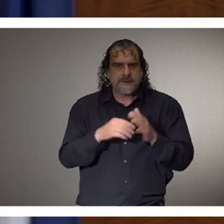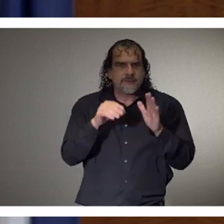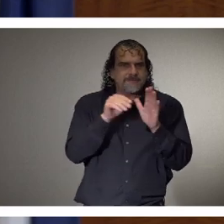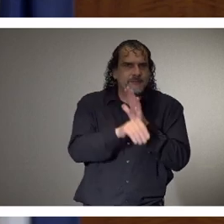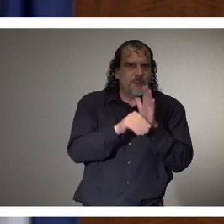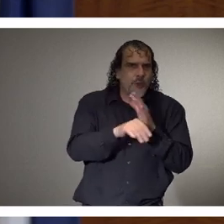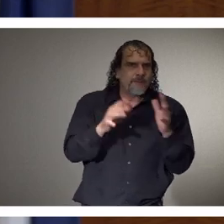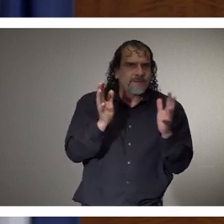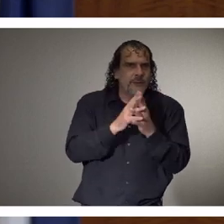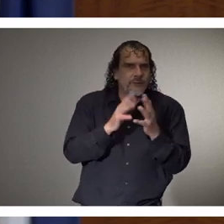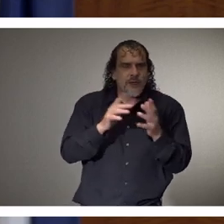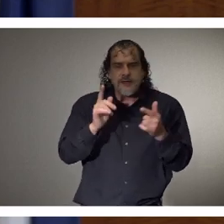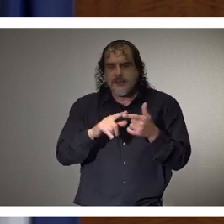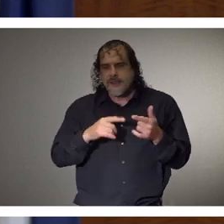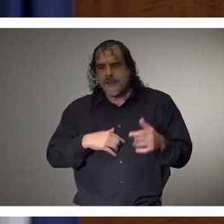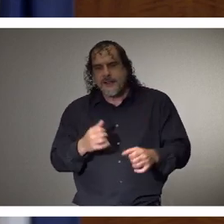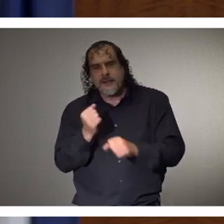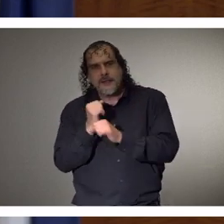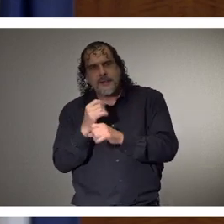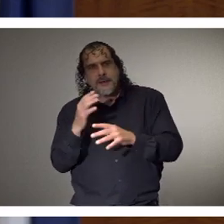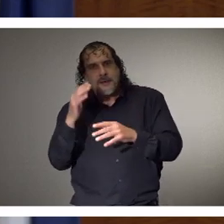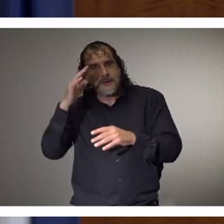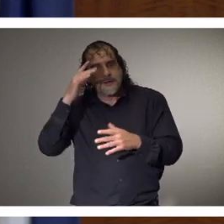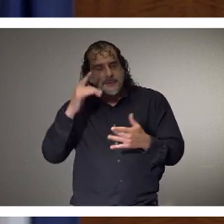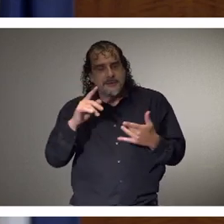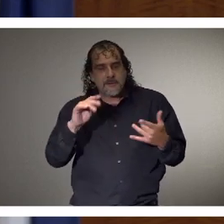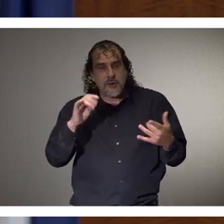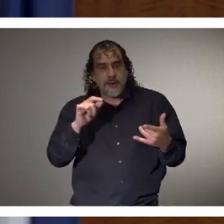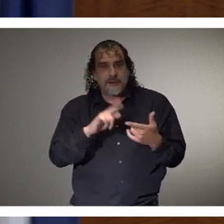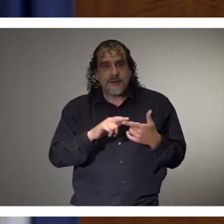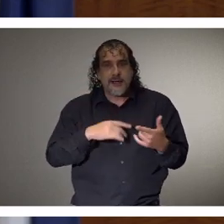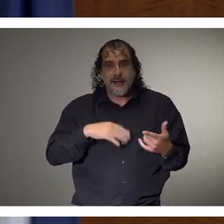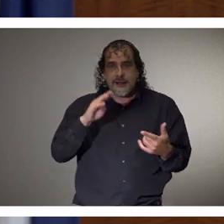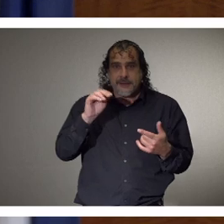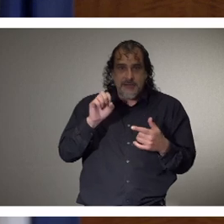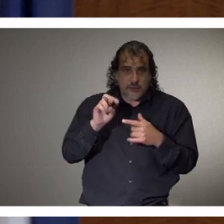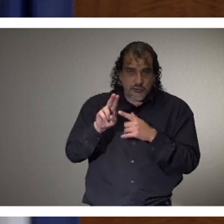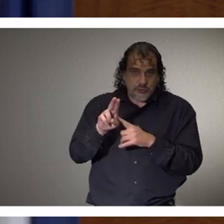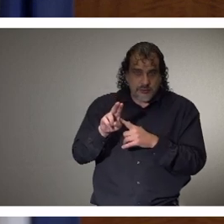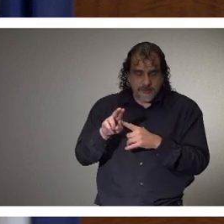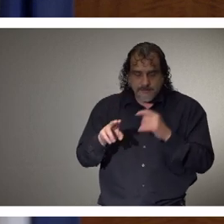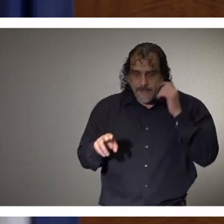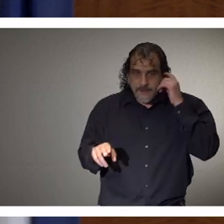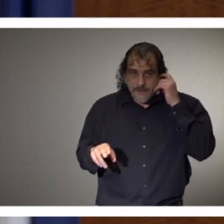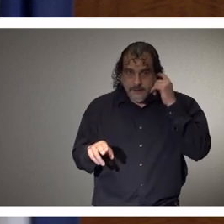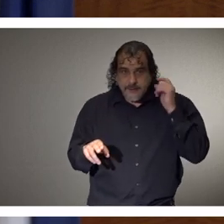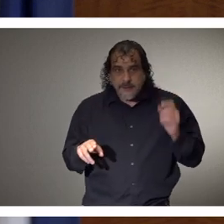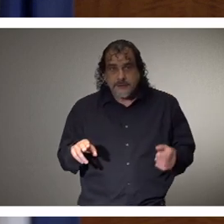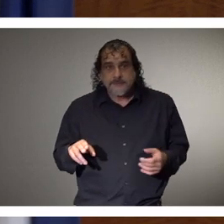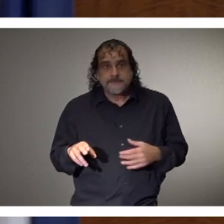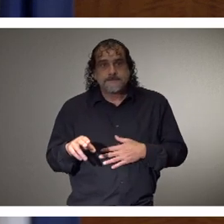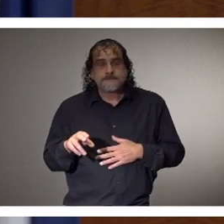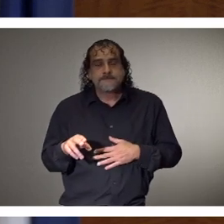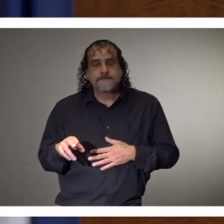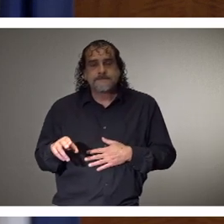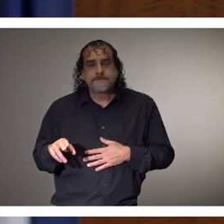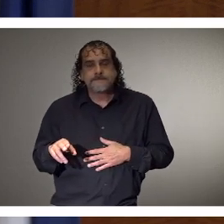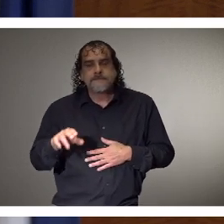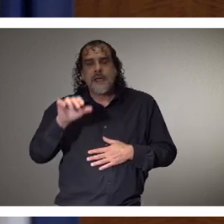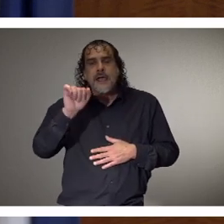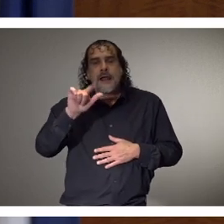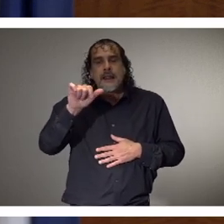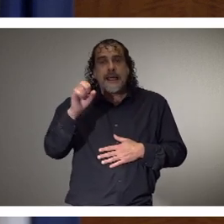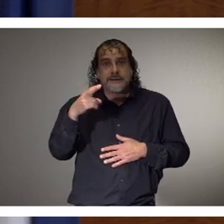Braves, and the Mississippi State Bulldogs. Lyric Bonner from Madison loves helping others. Alexa